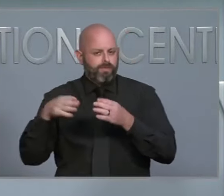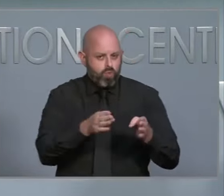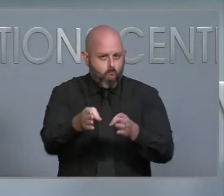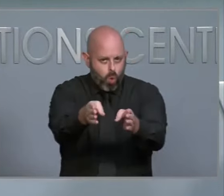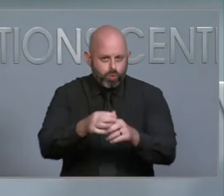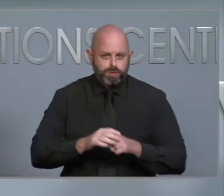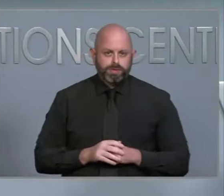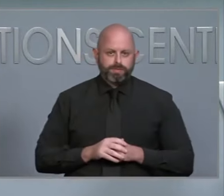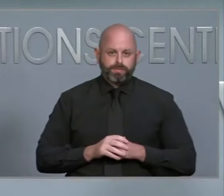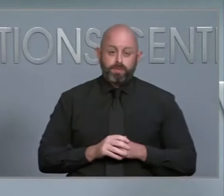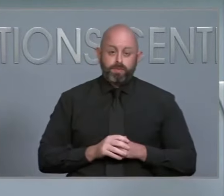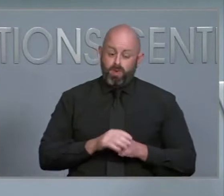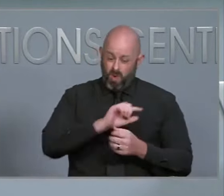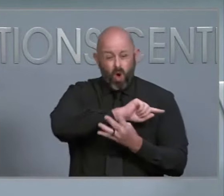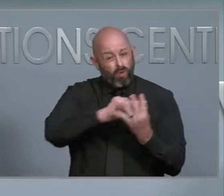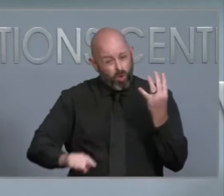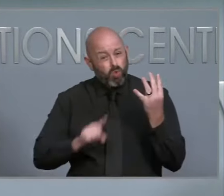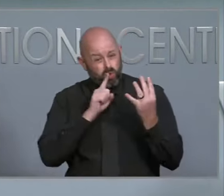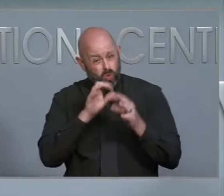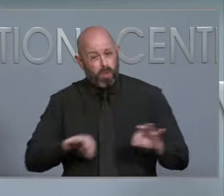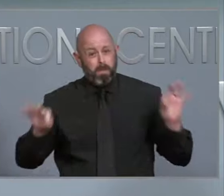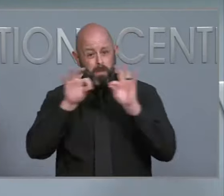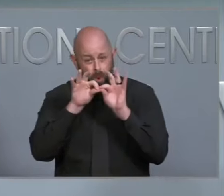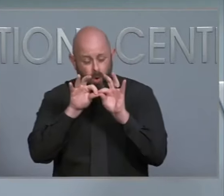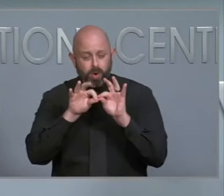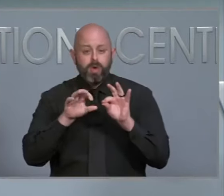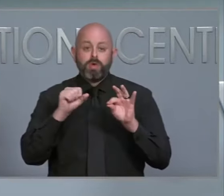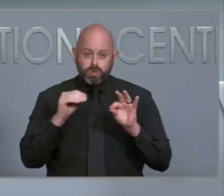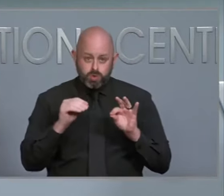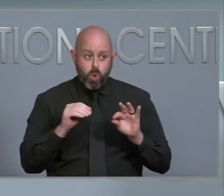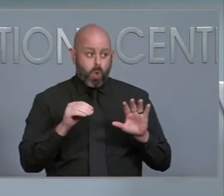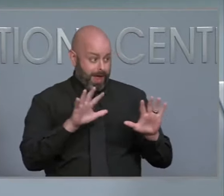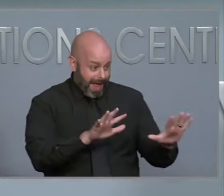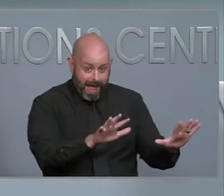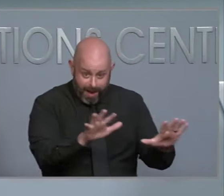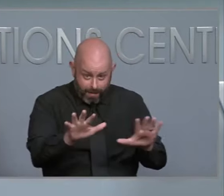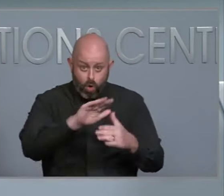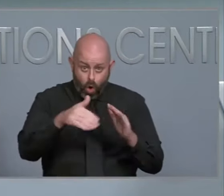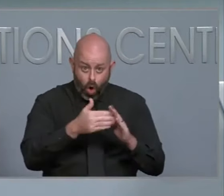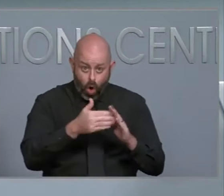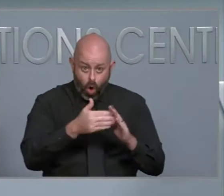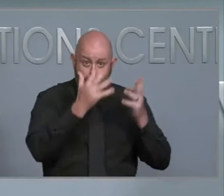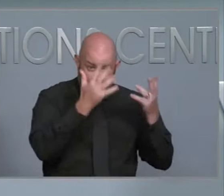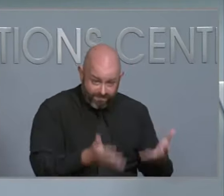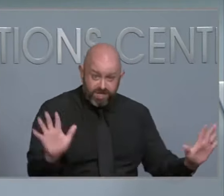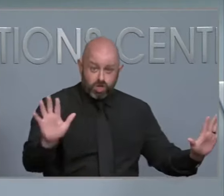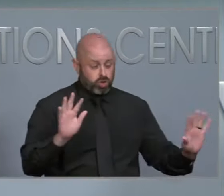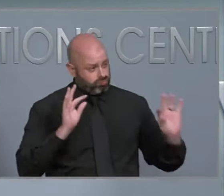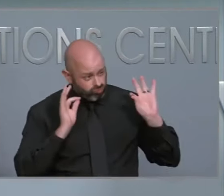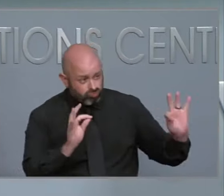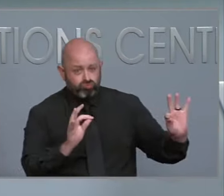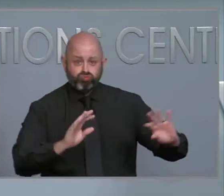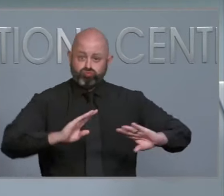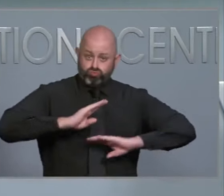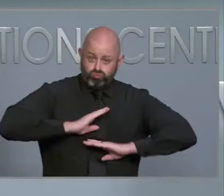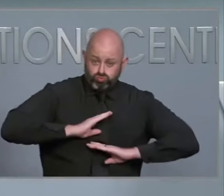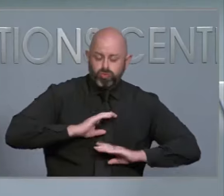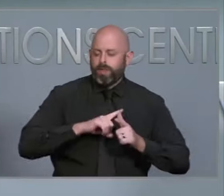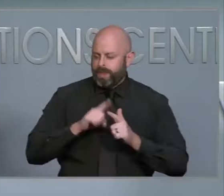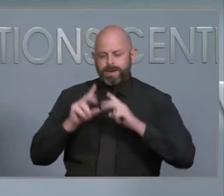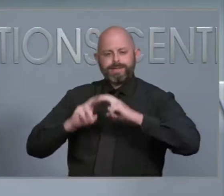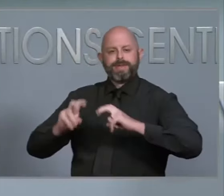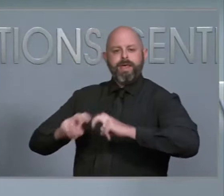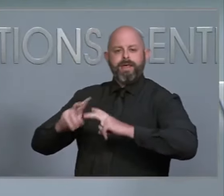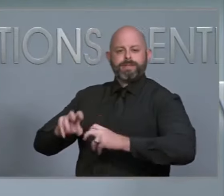process of assessing damages will occur, we're also going to be getting help to individual families through the